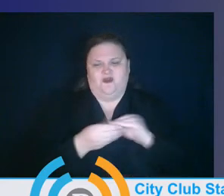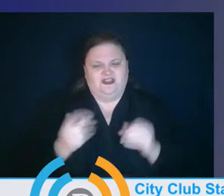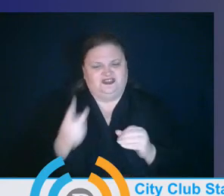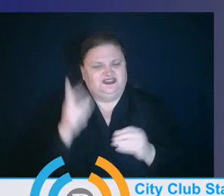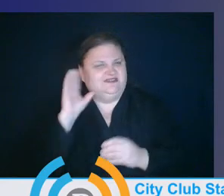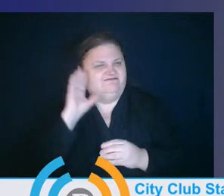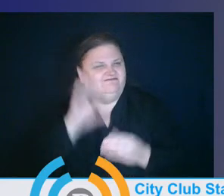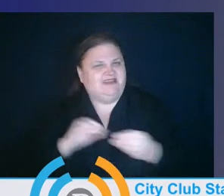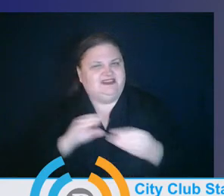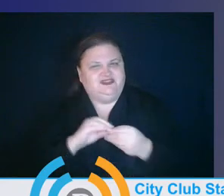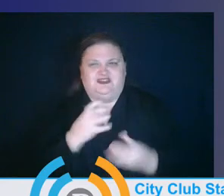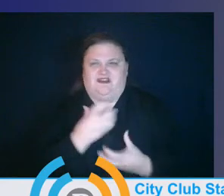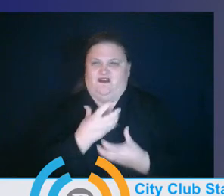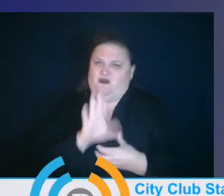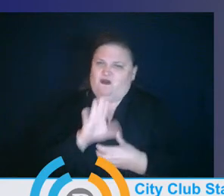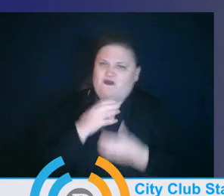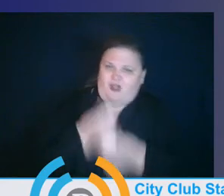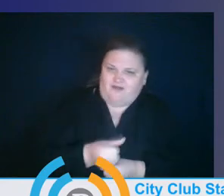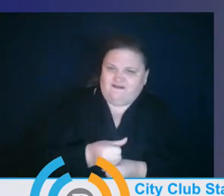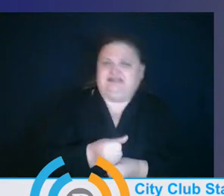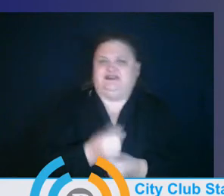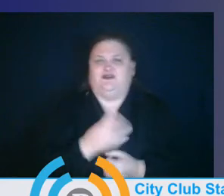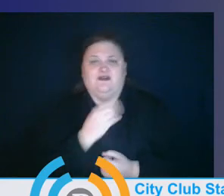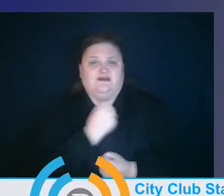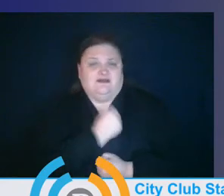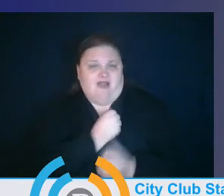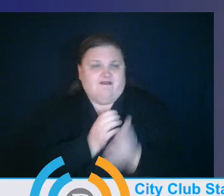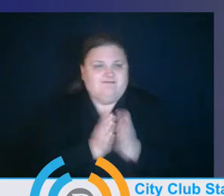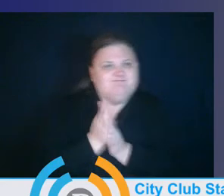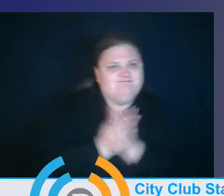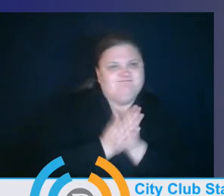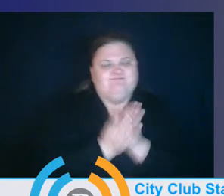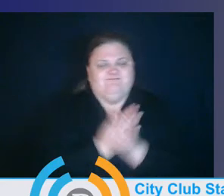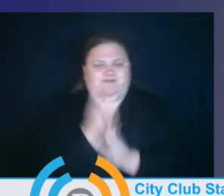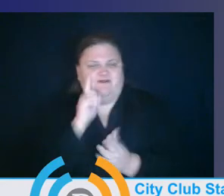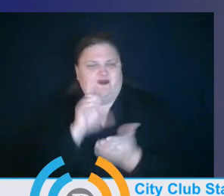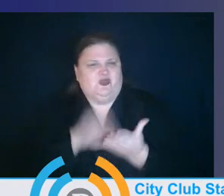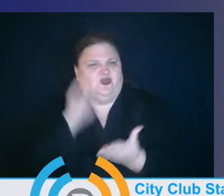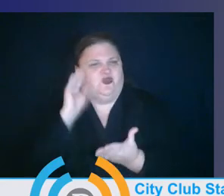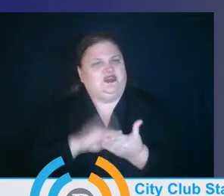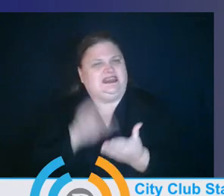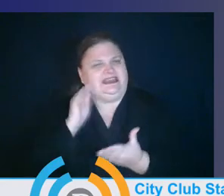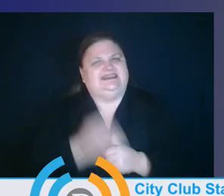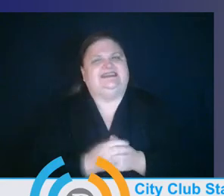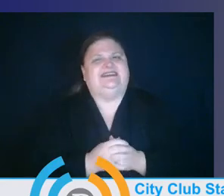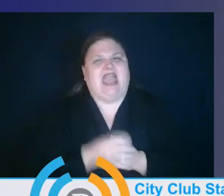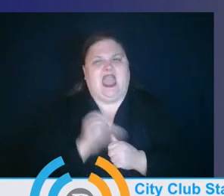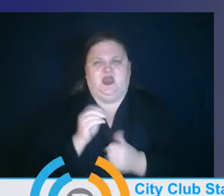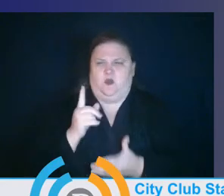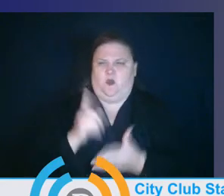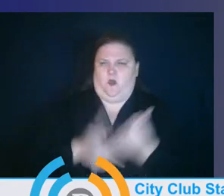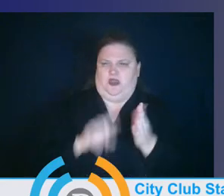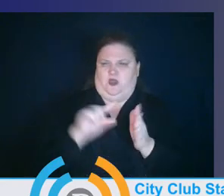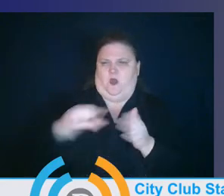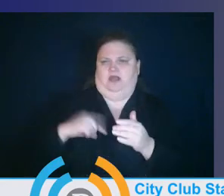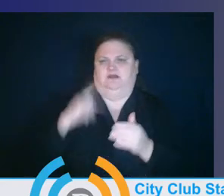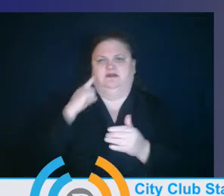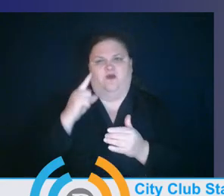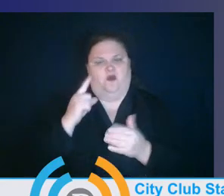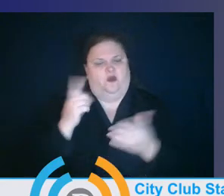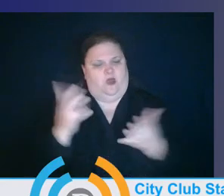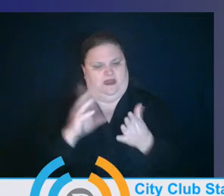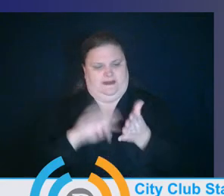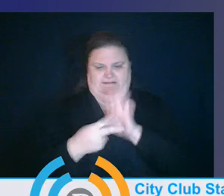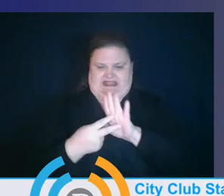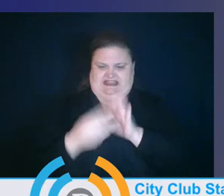joy of learning, um, and, um, you know, the attributes of being a learner. And when, and I think about naturally